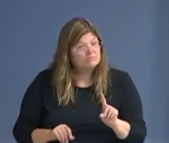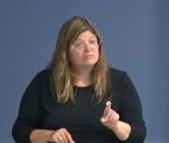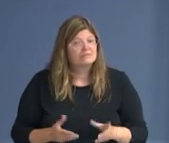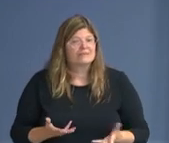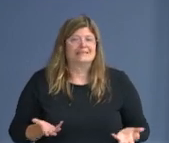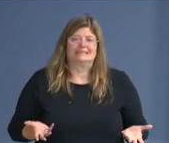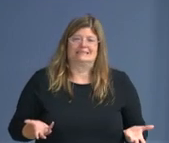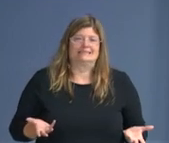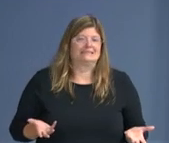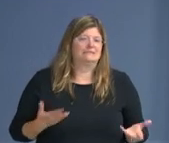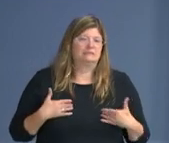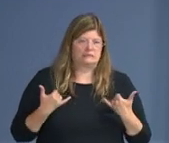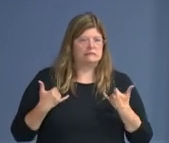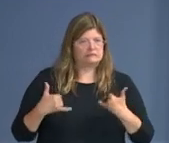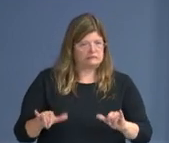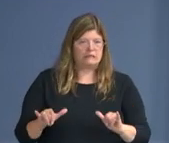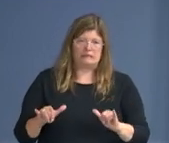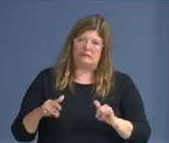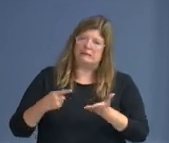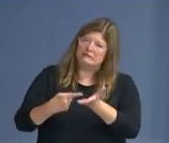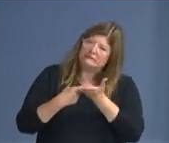capital region and we will continue to do so.